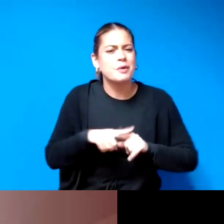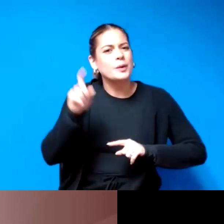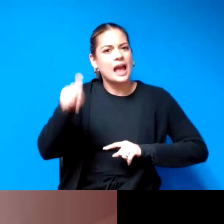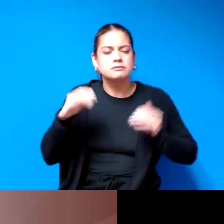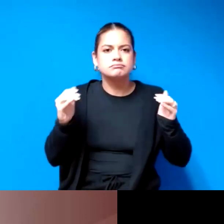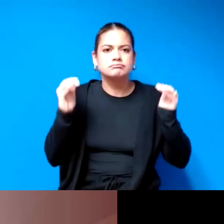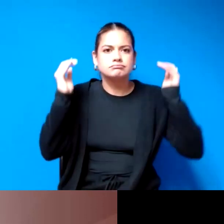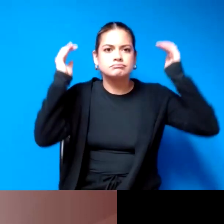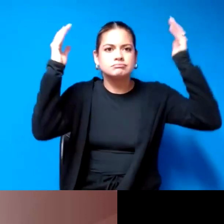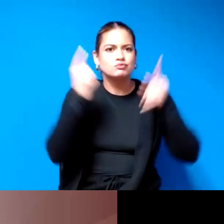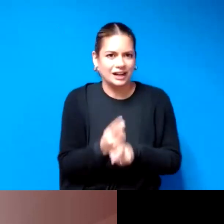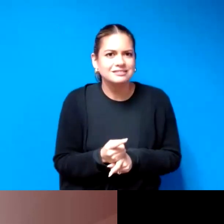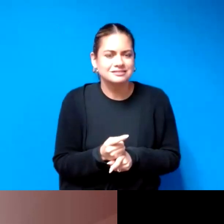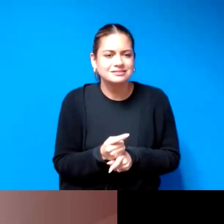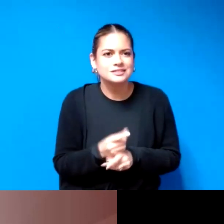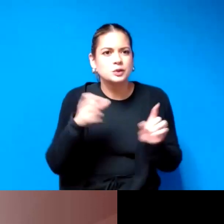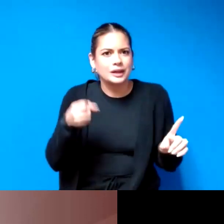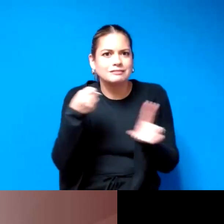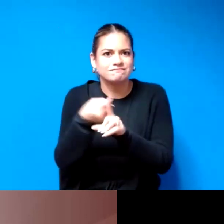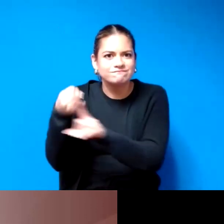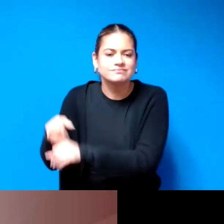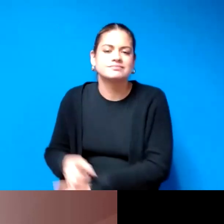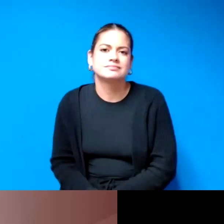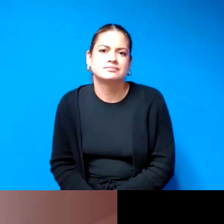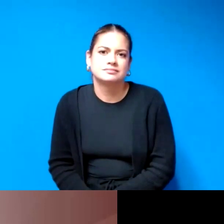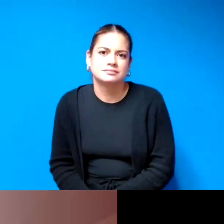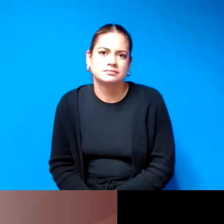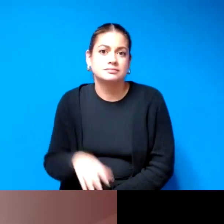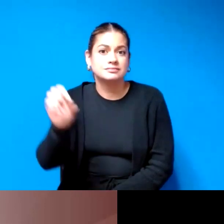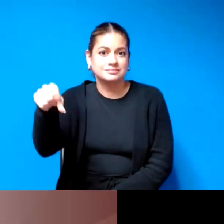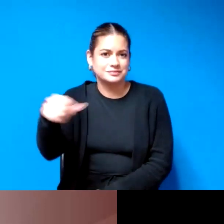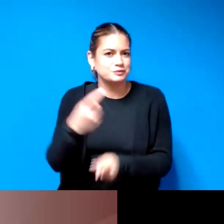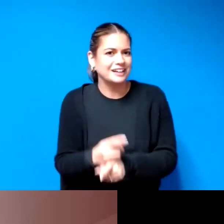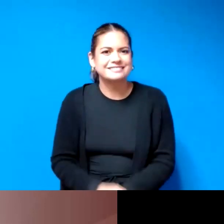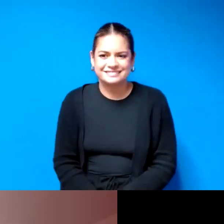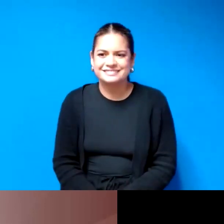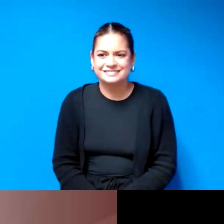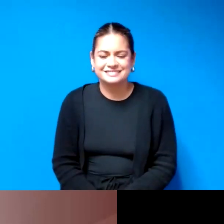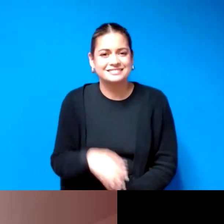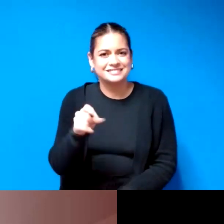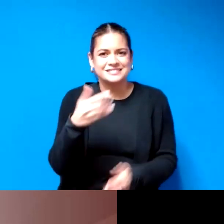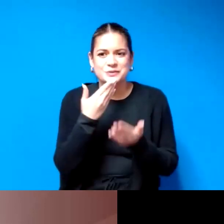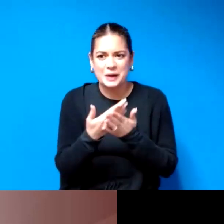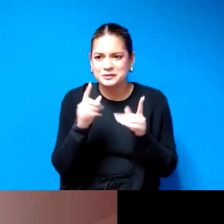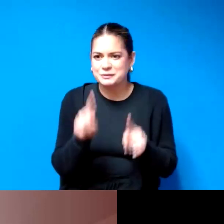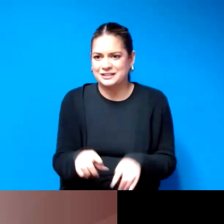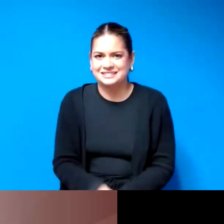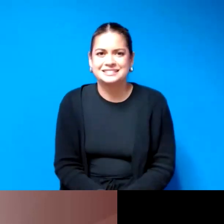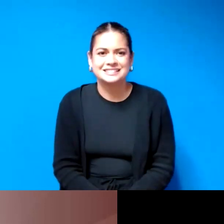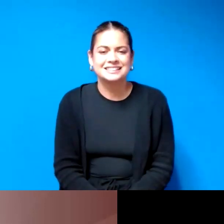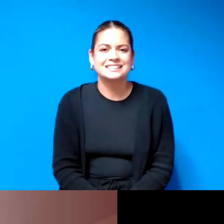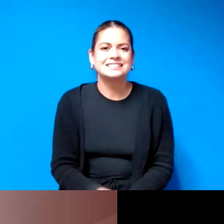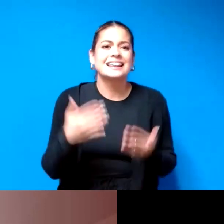elevating ourselves upwards to make that influence that's well really well said folks really responded to that in the comments as well